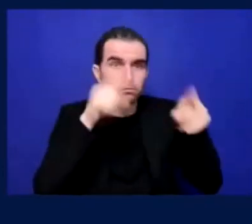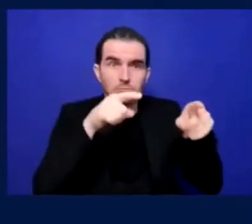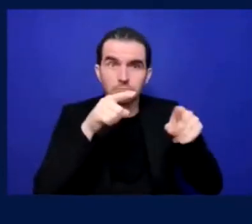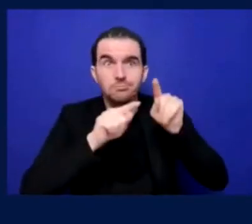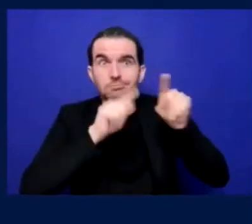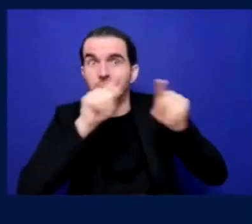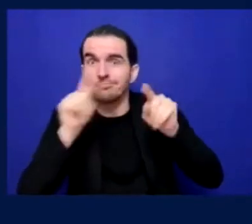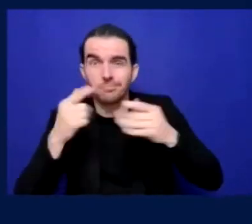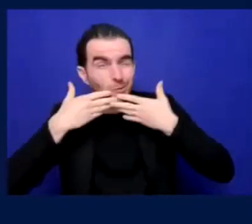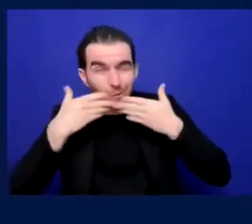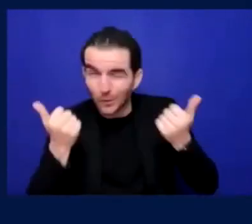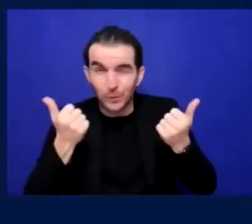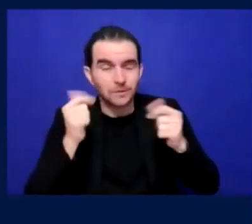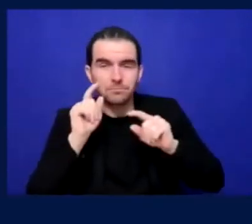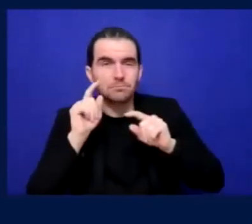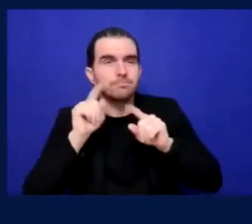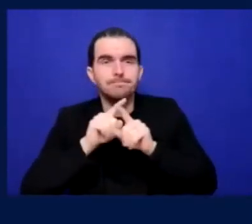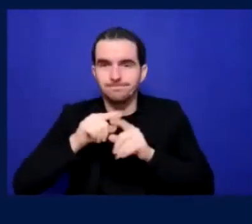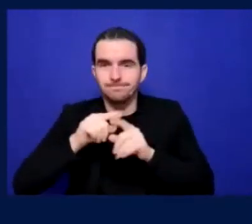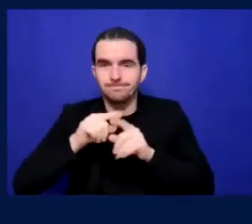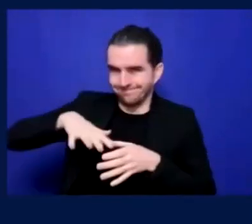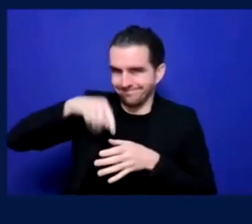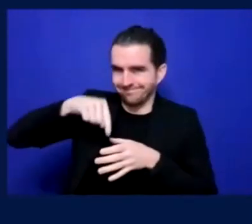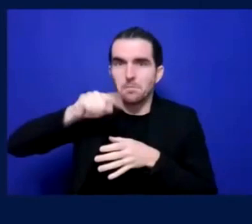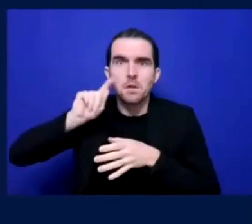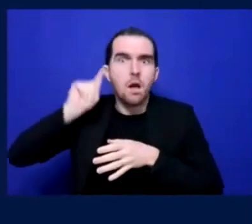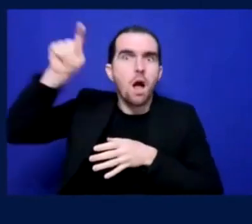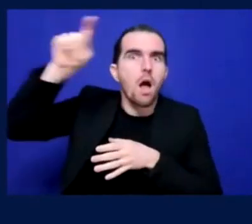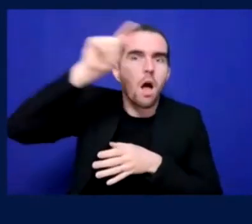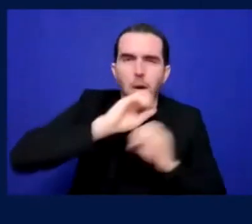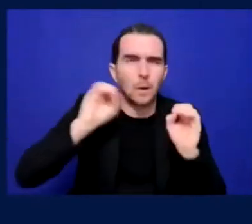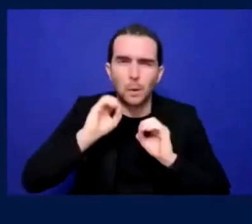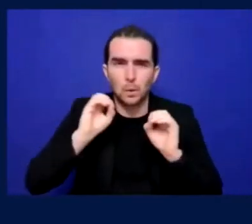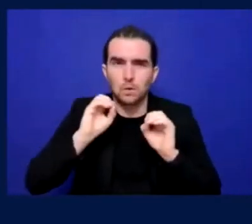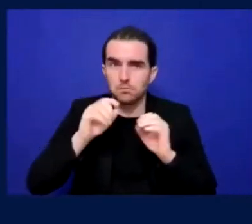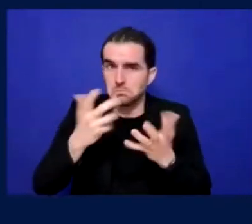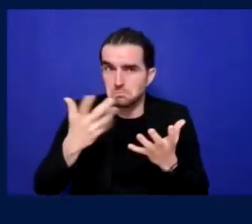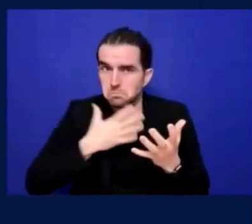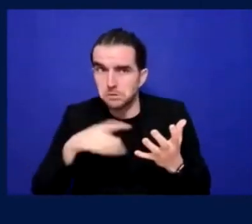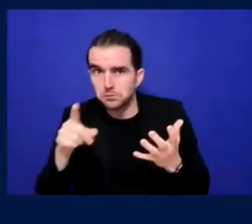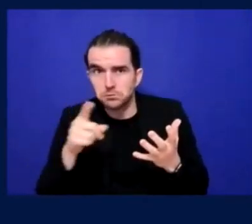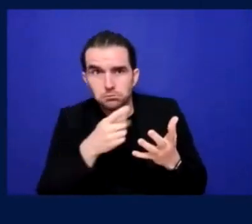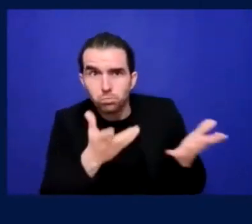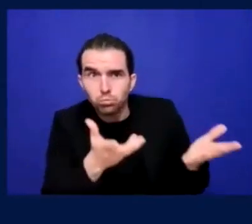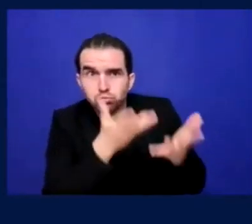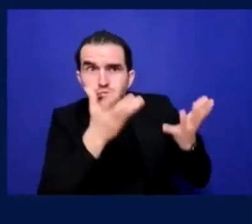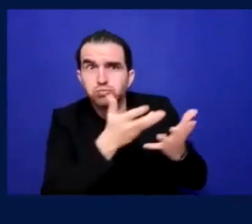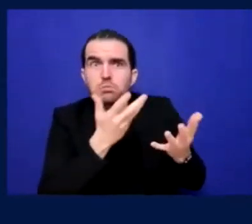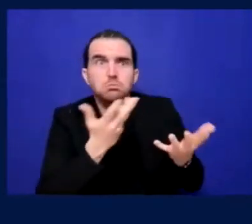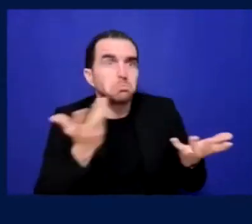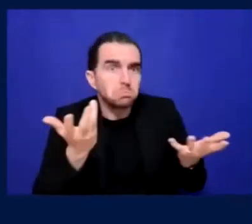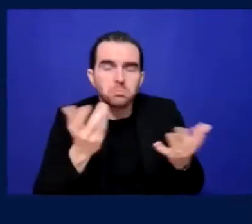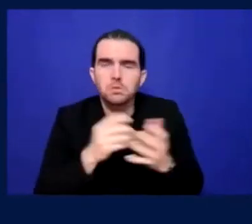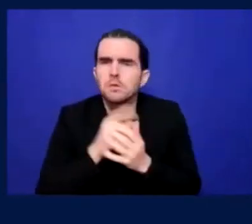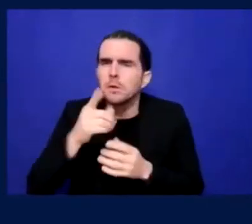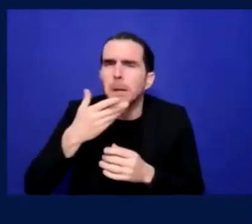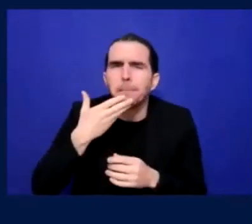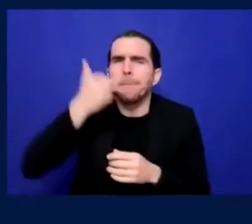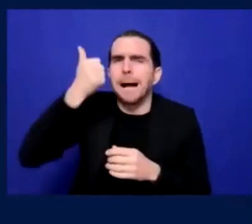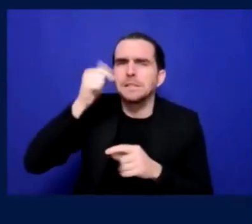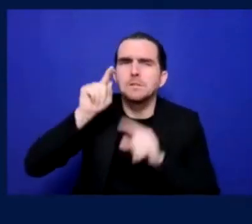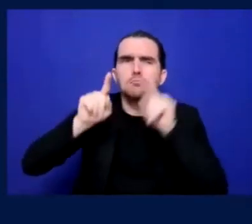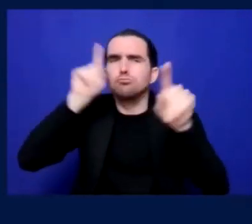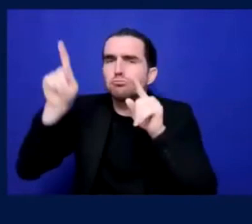traveled to an away game and want to, I would say definitely, um, definitely look to see when your club's